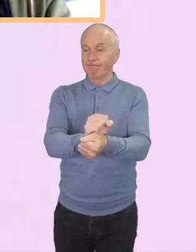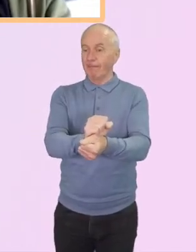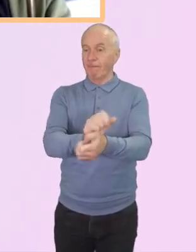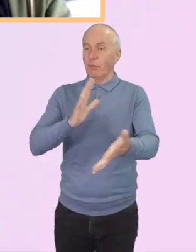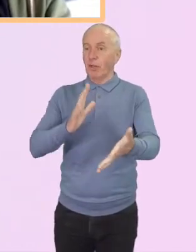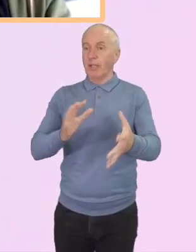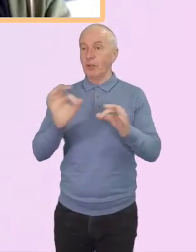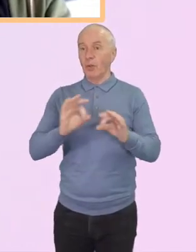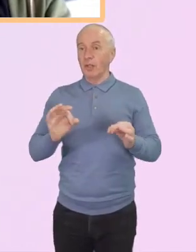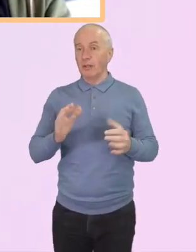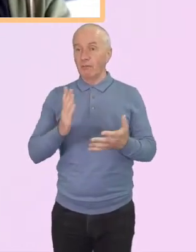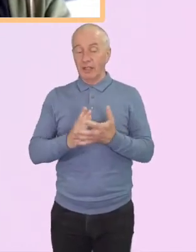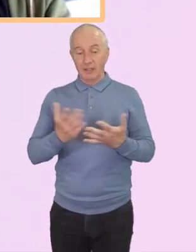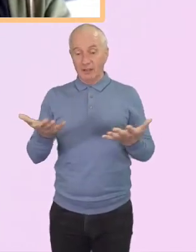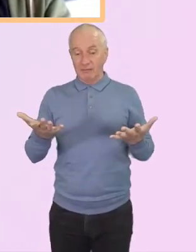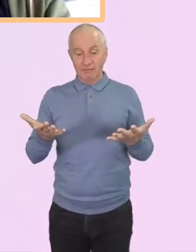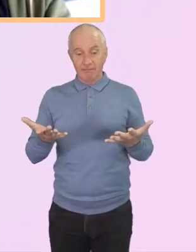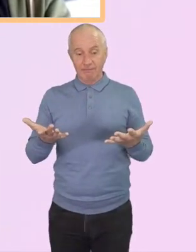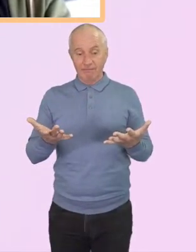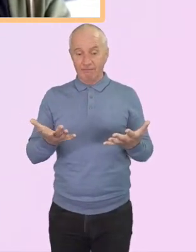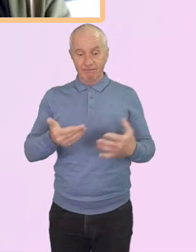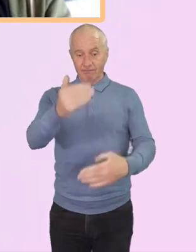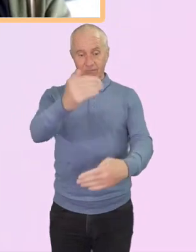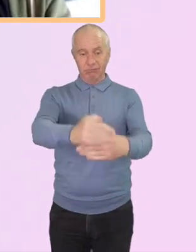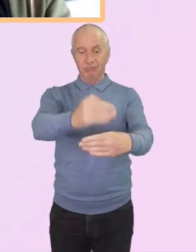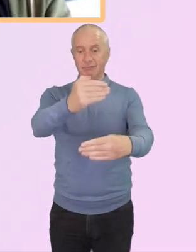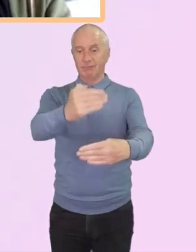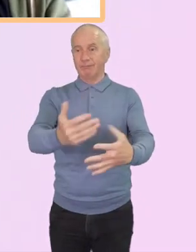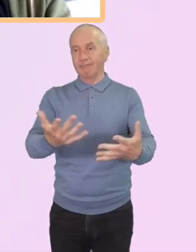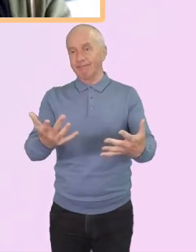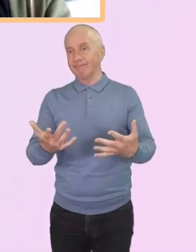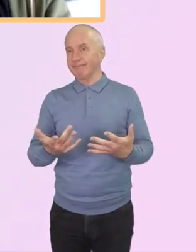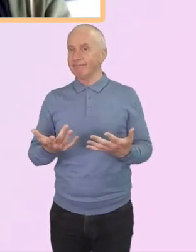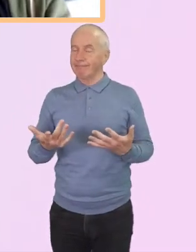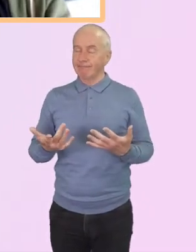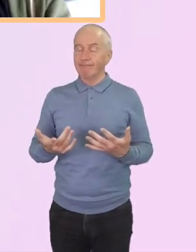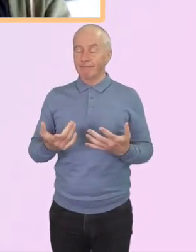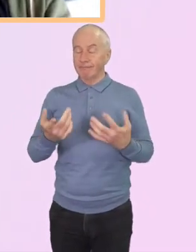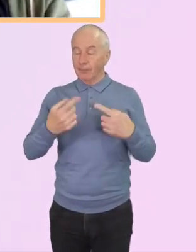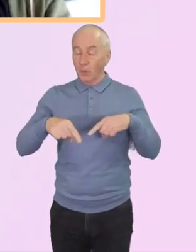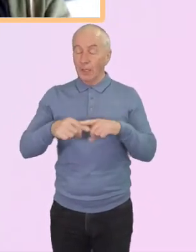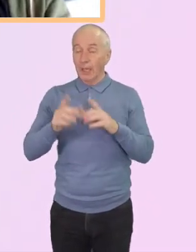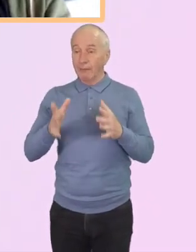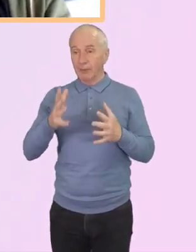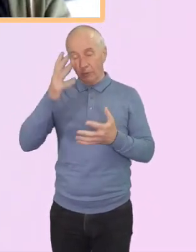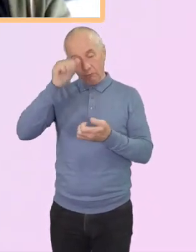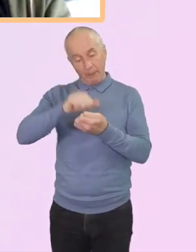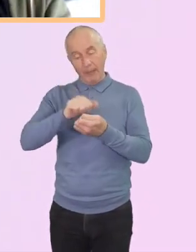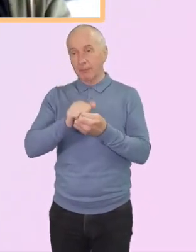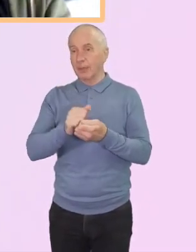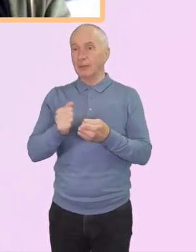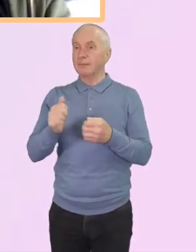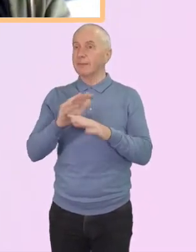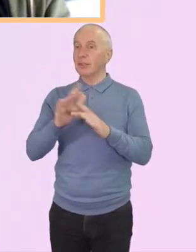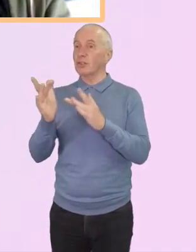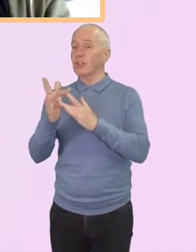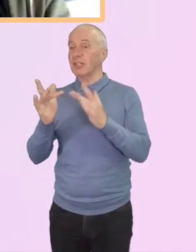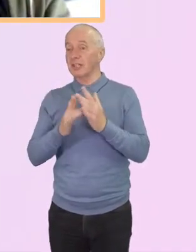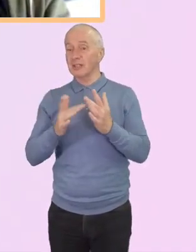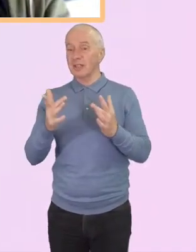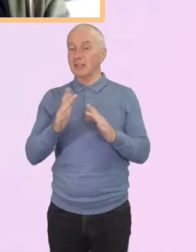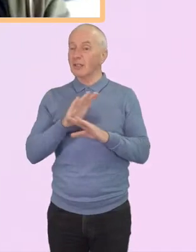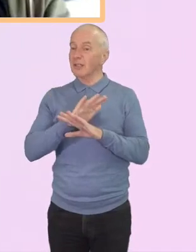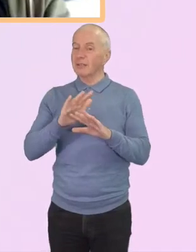be denied them. It couldn't be, of course. So I think we have to remember that. It's not that Jesus isn't the Prince of Peace. I'm